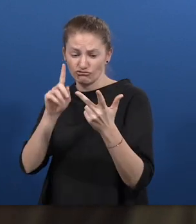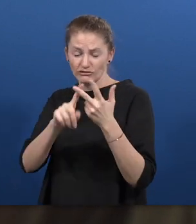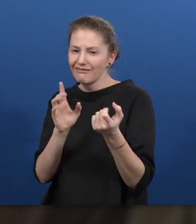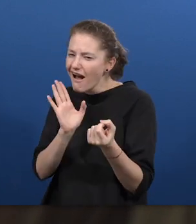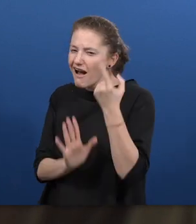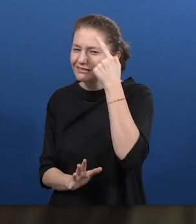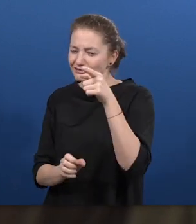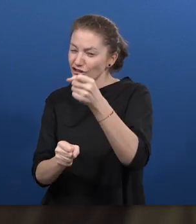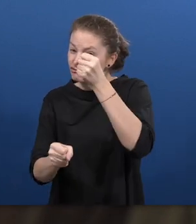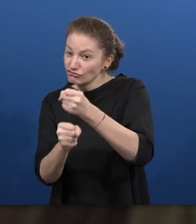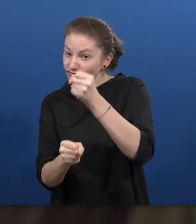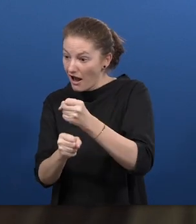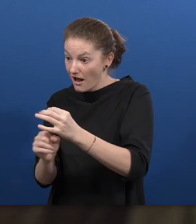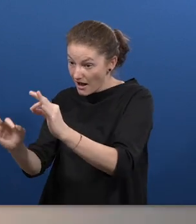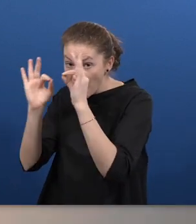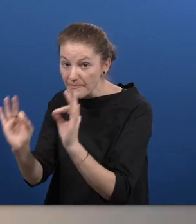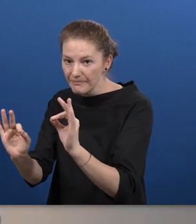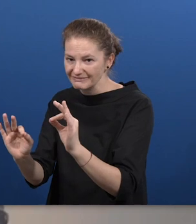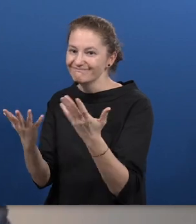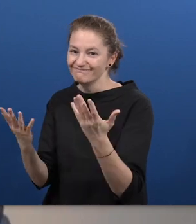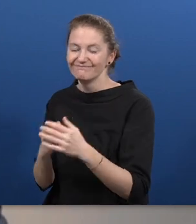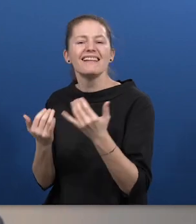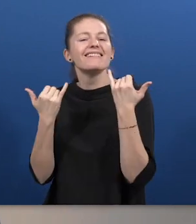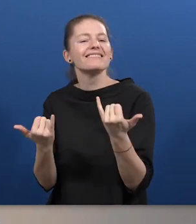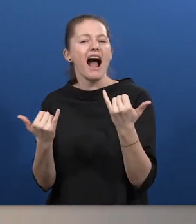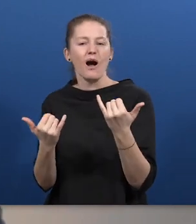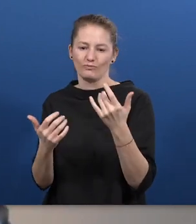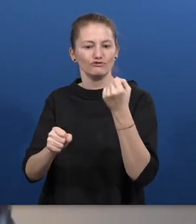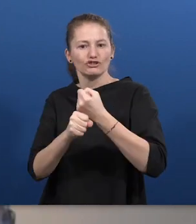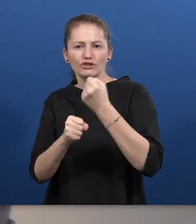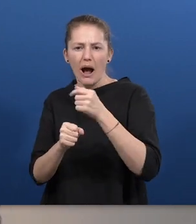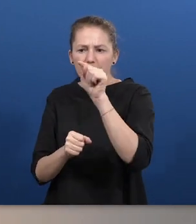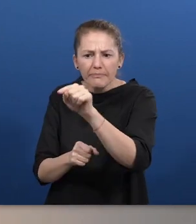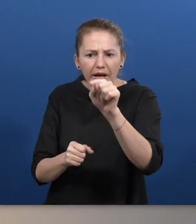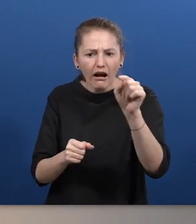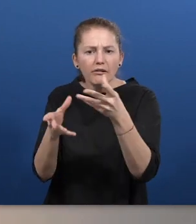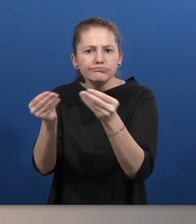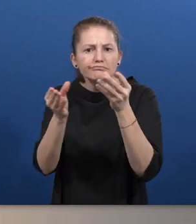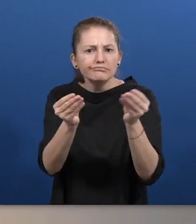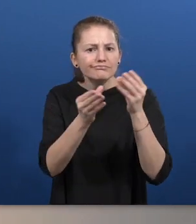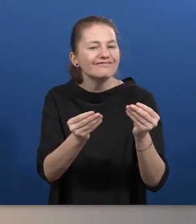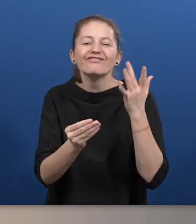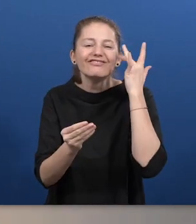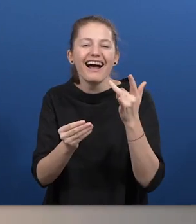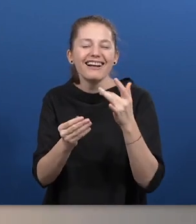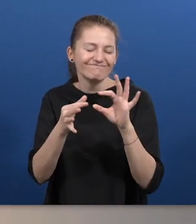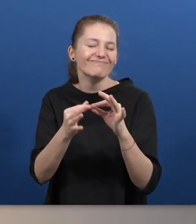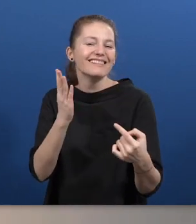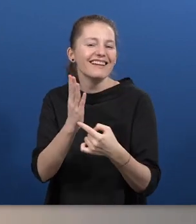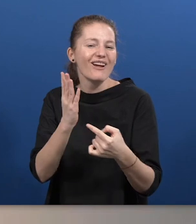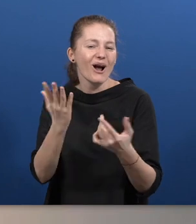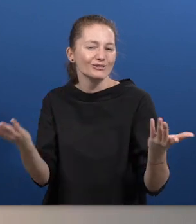understanding for the jobs that are currently available. We're going to see some jobs disappear as a result of